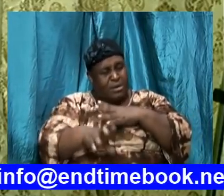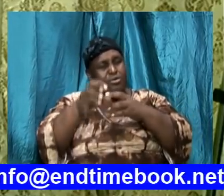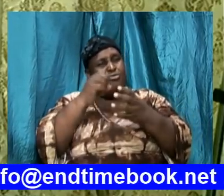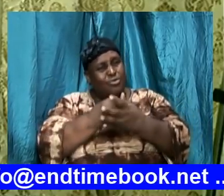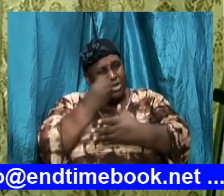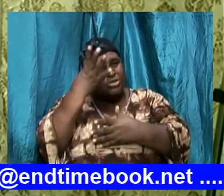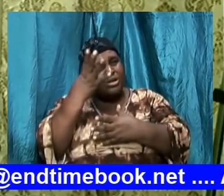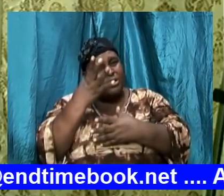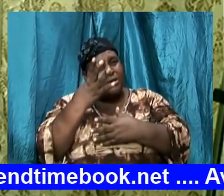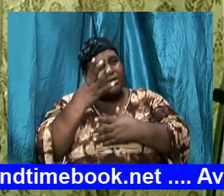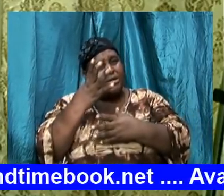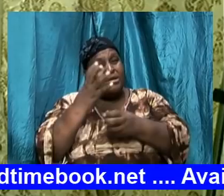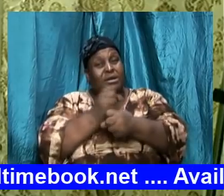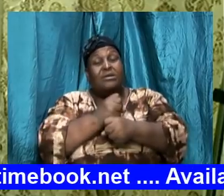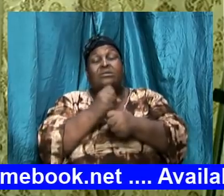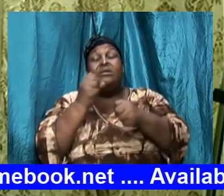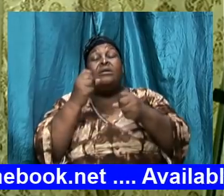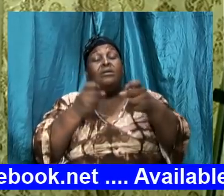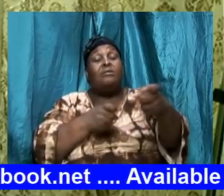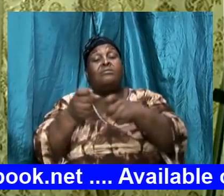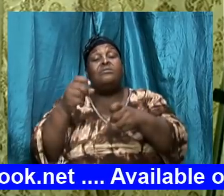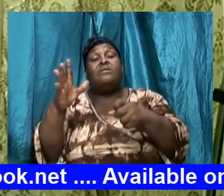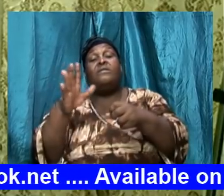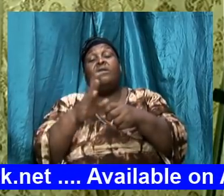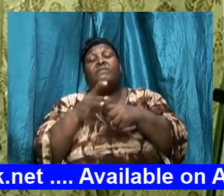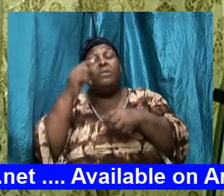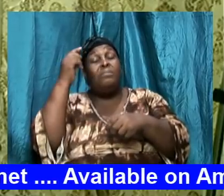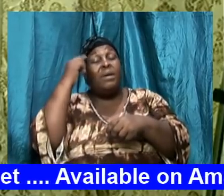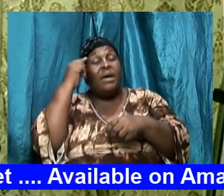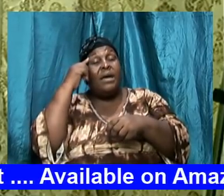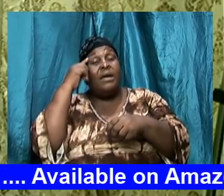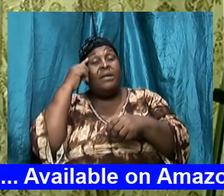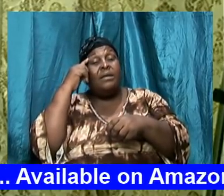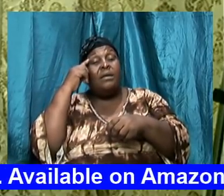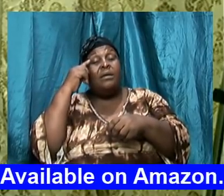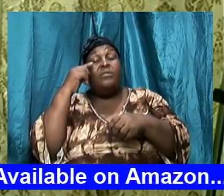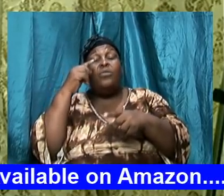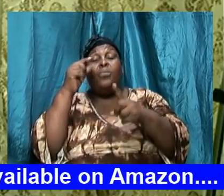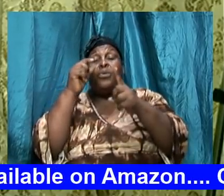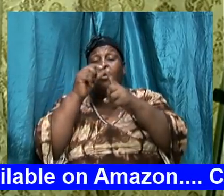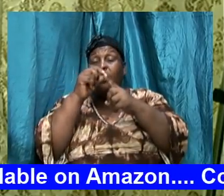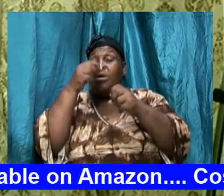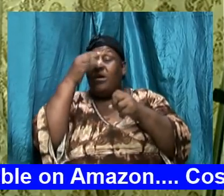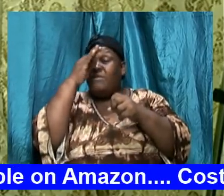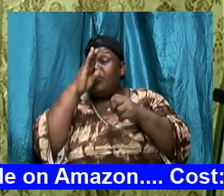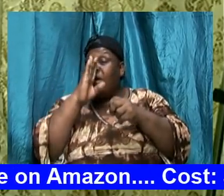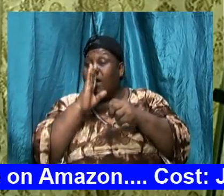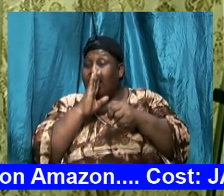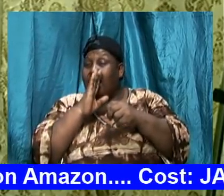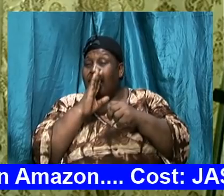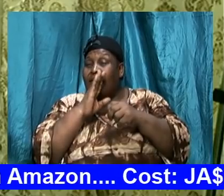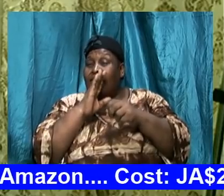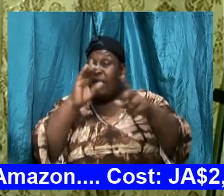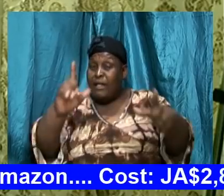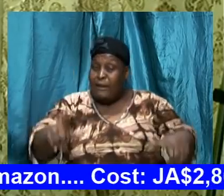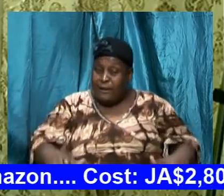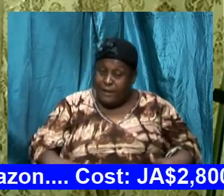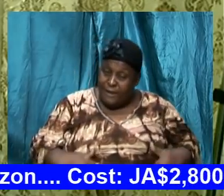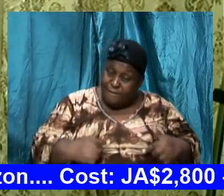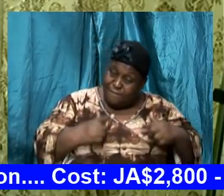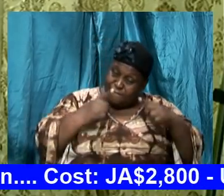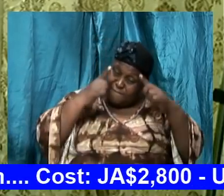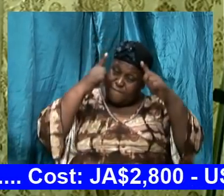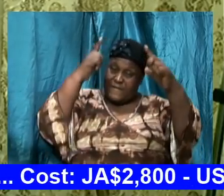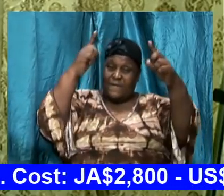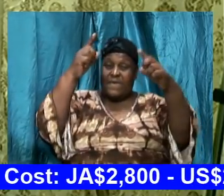of the mind we have got to let the word so we talk about walking in the word